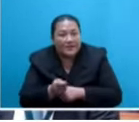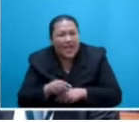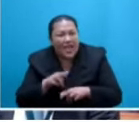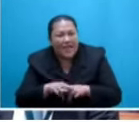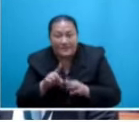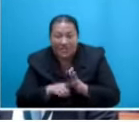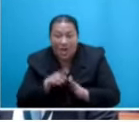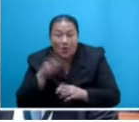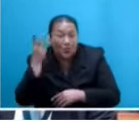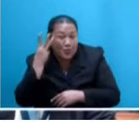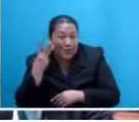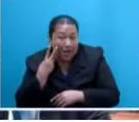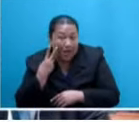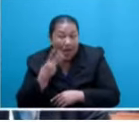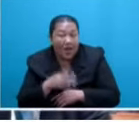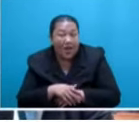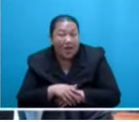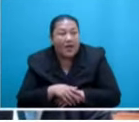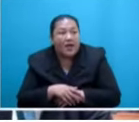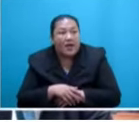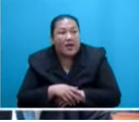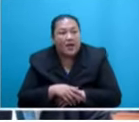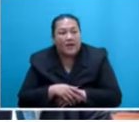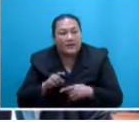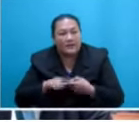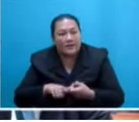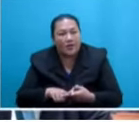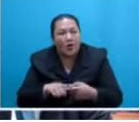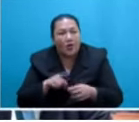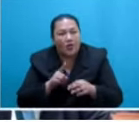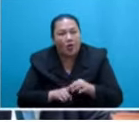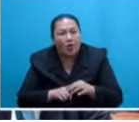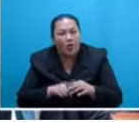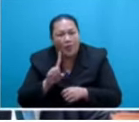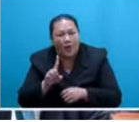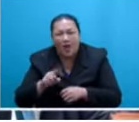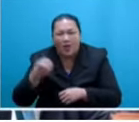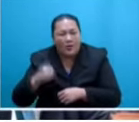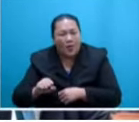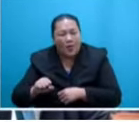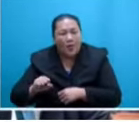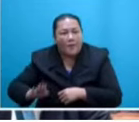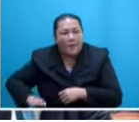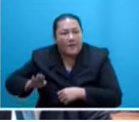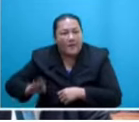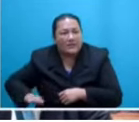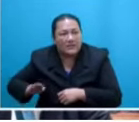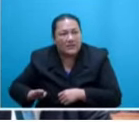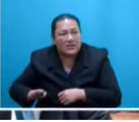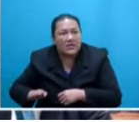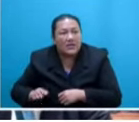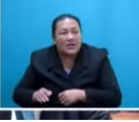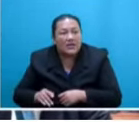Fishing ban, which is in line with Sustainable Development Goal 1. No poverty. And Sustainable Development Goal 7 partnership